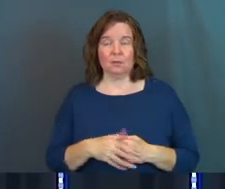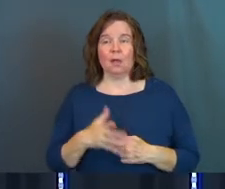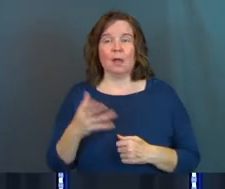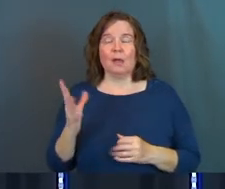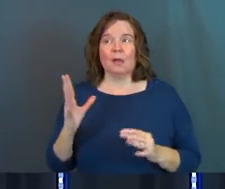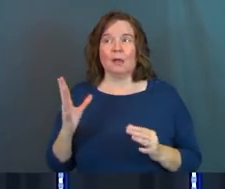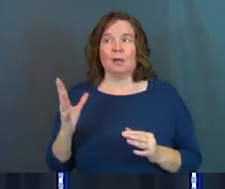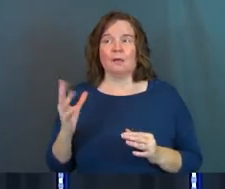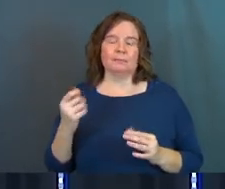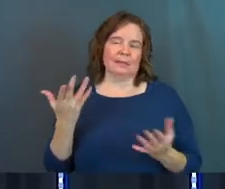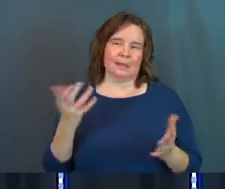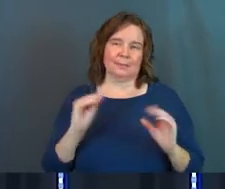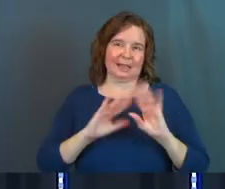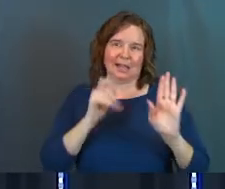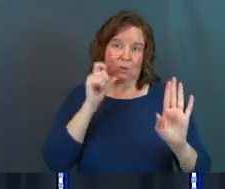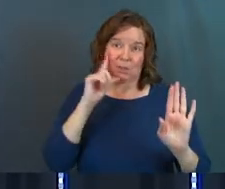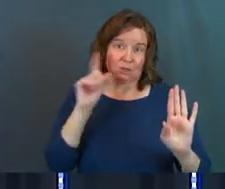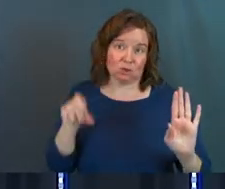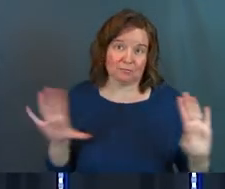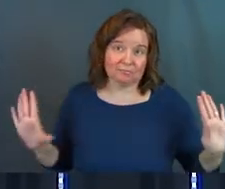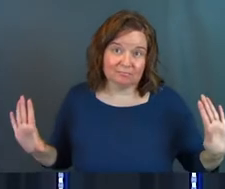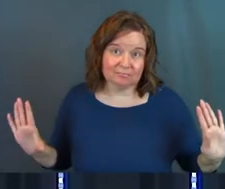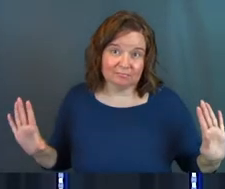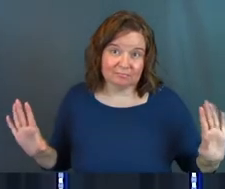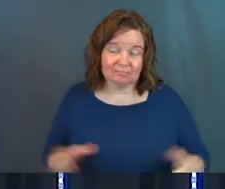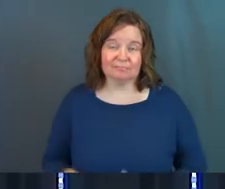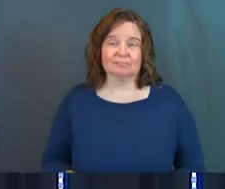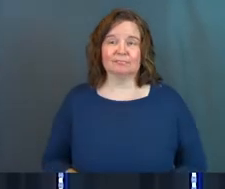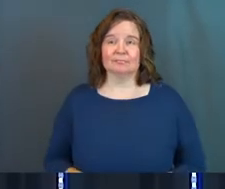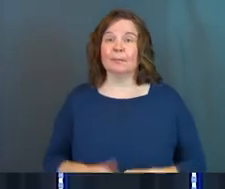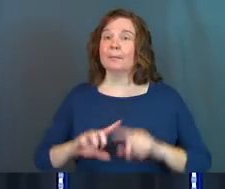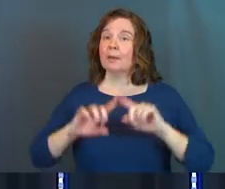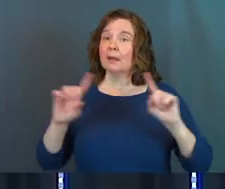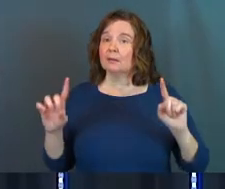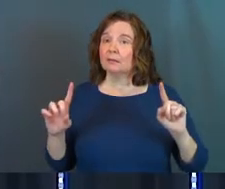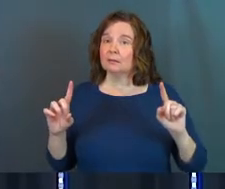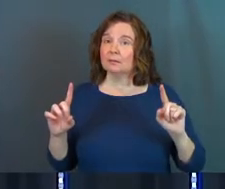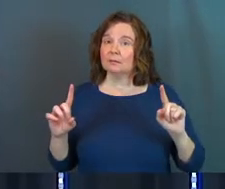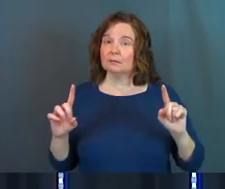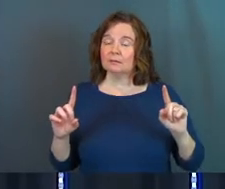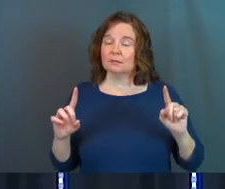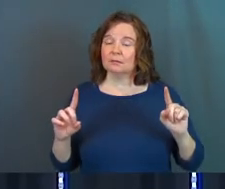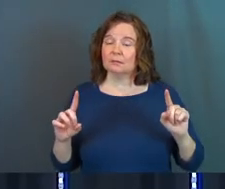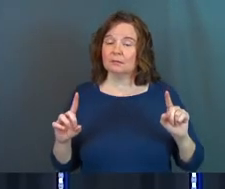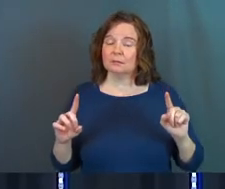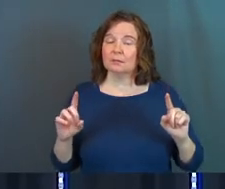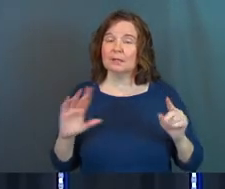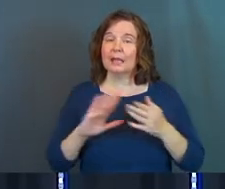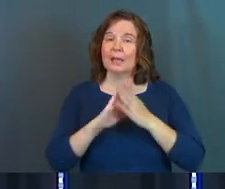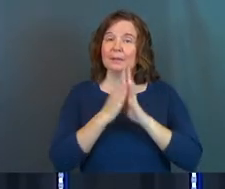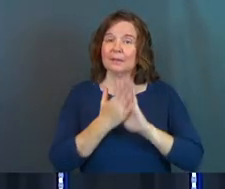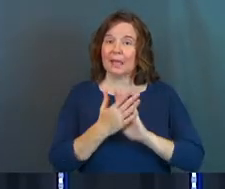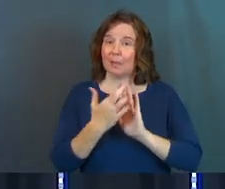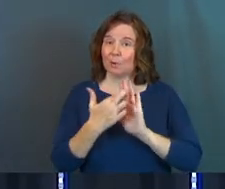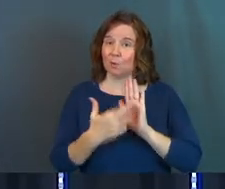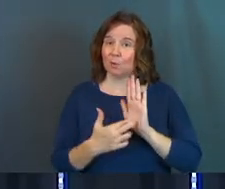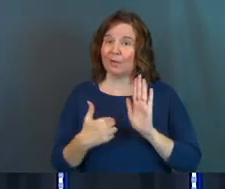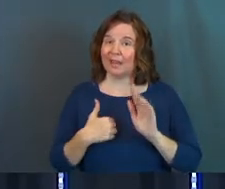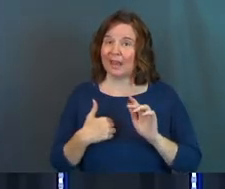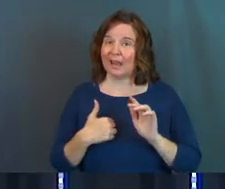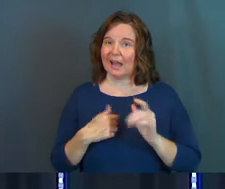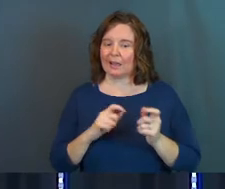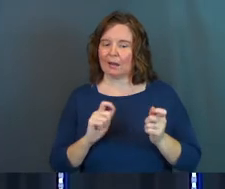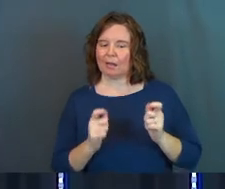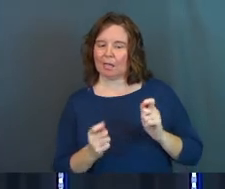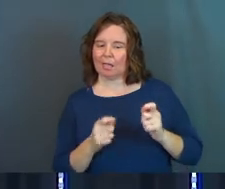And let's be clear, I don't think you should, but it became a rule that I could